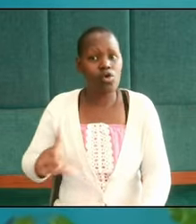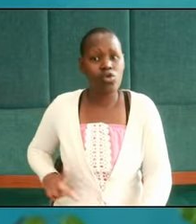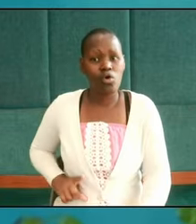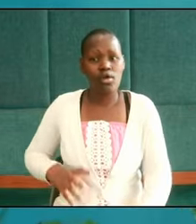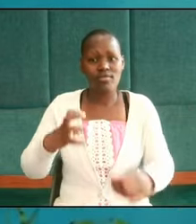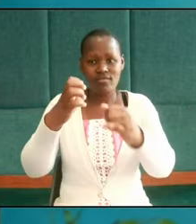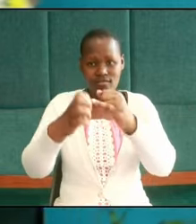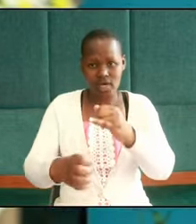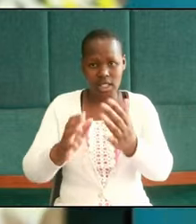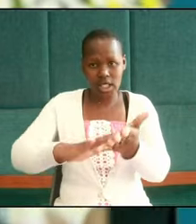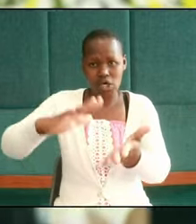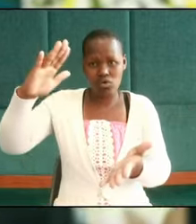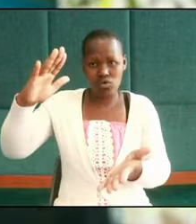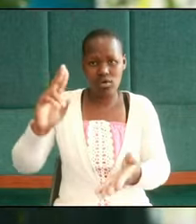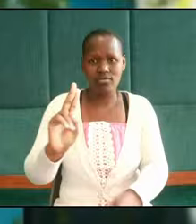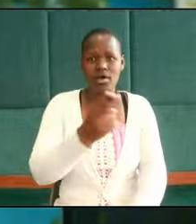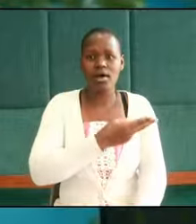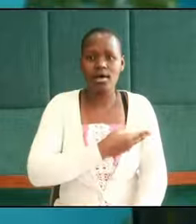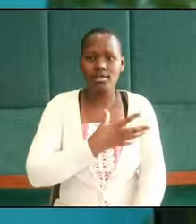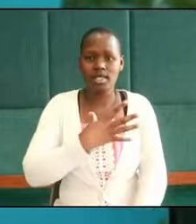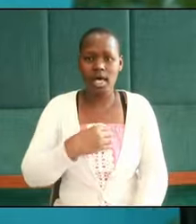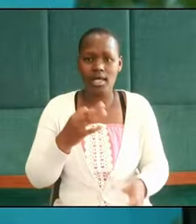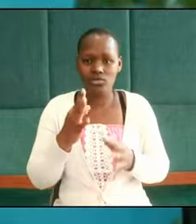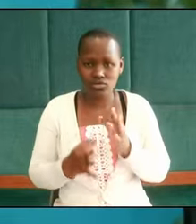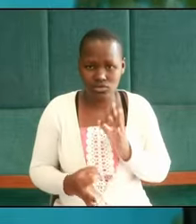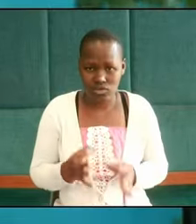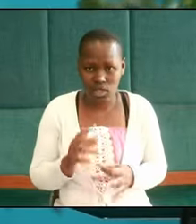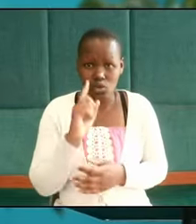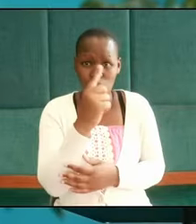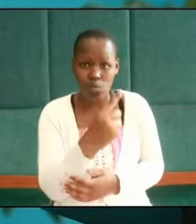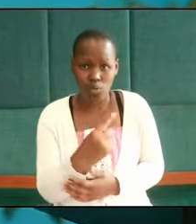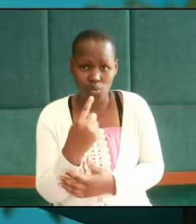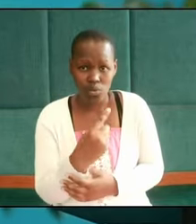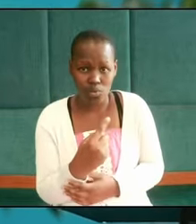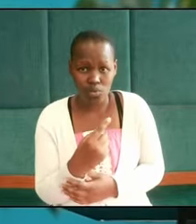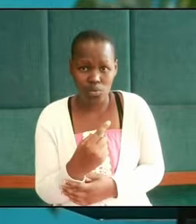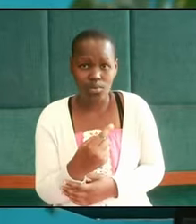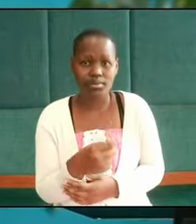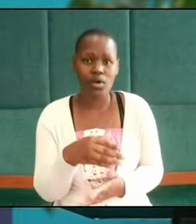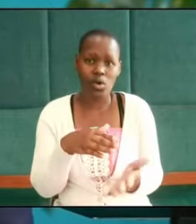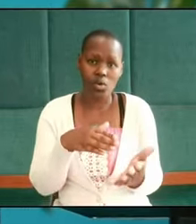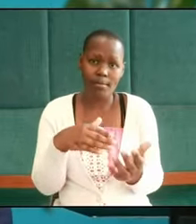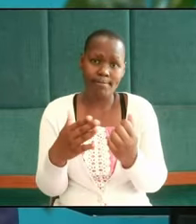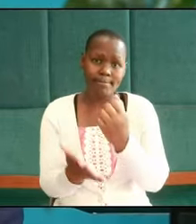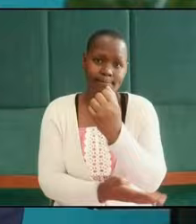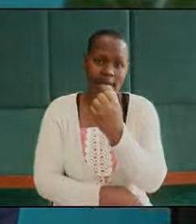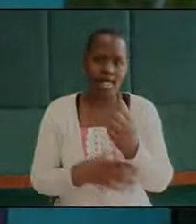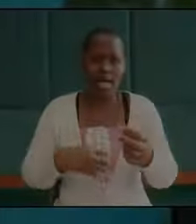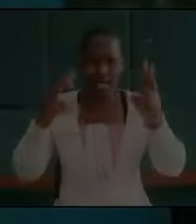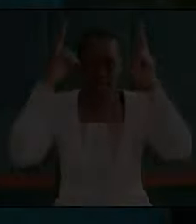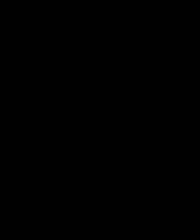finally glorify us and judge those who have been wicked and evil